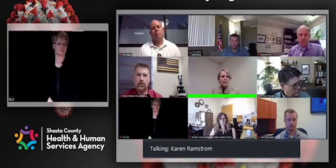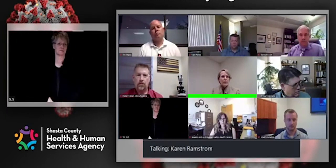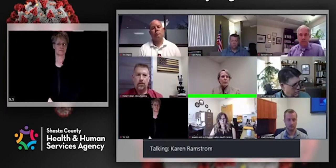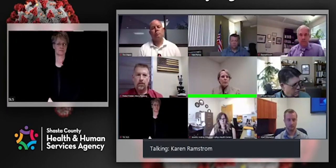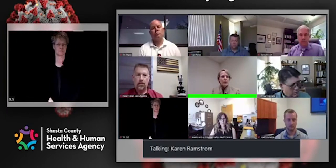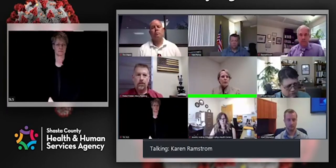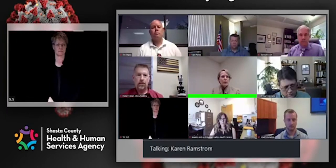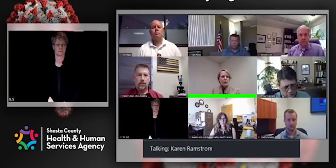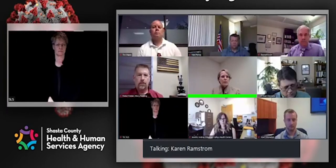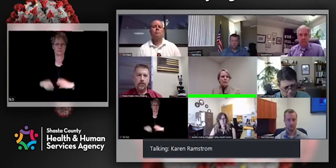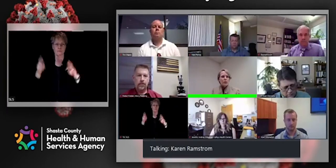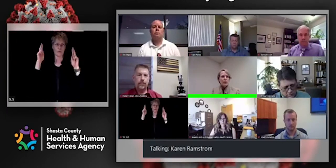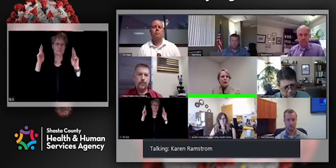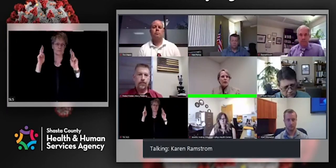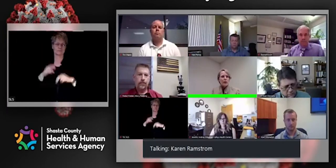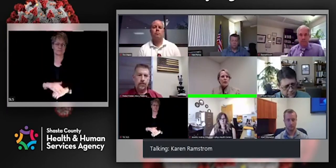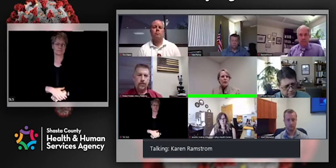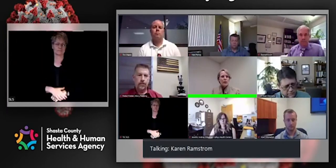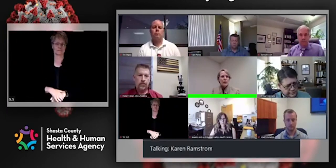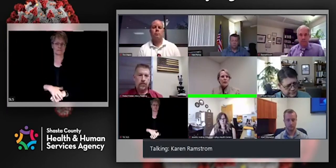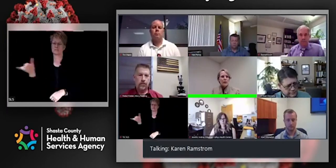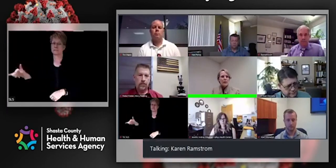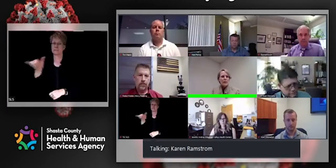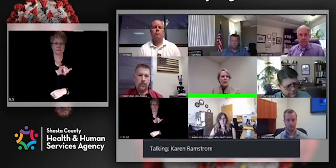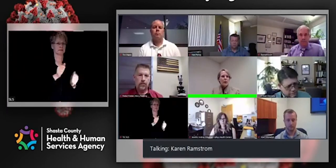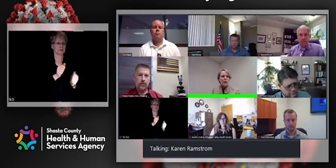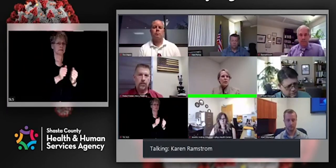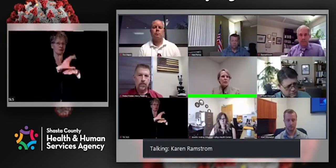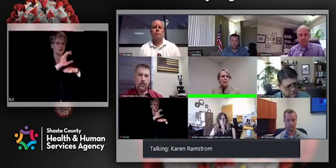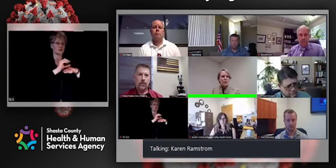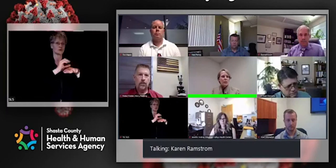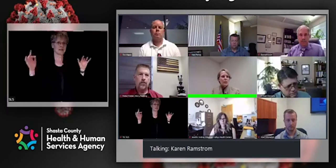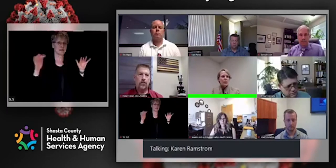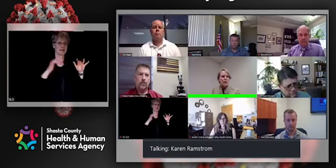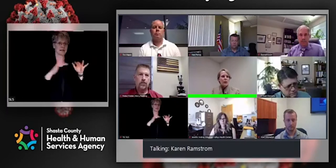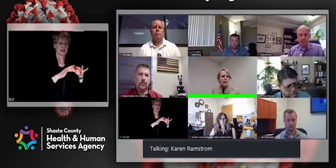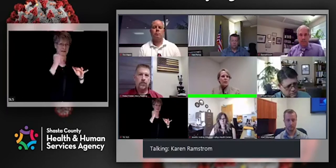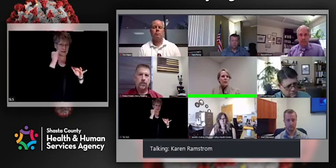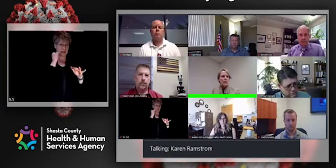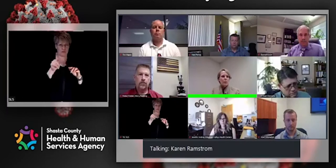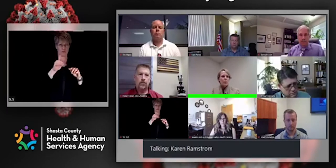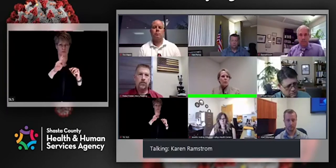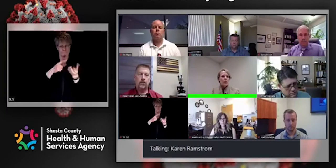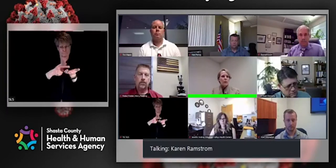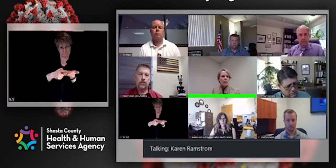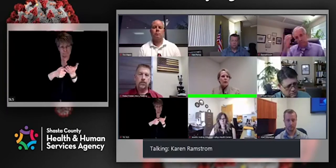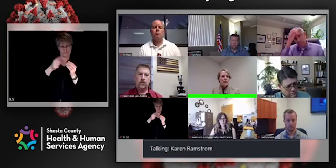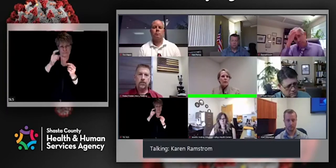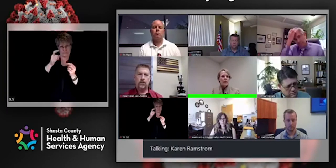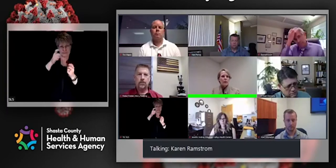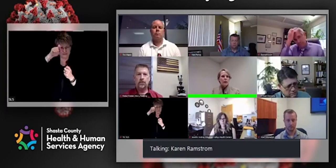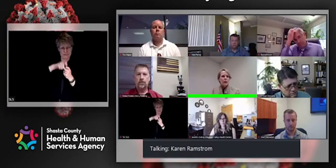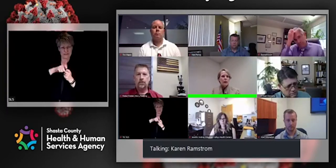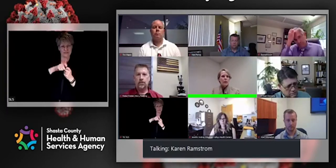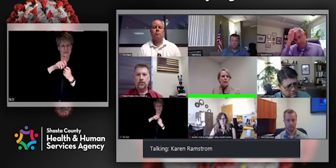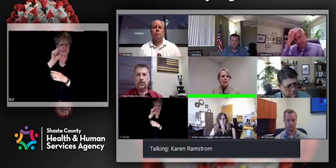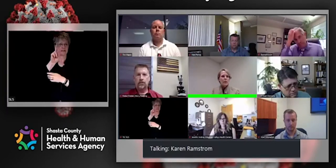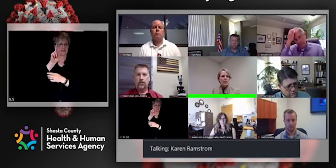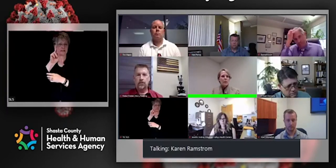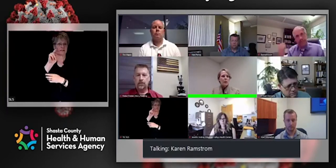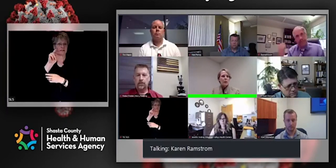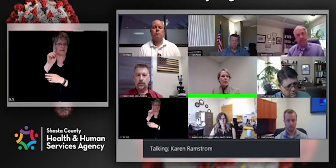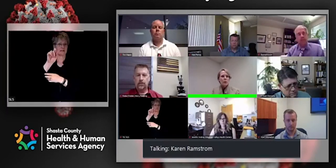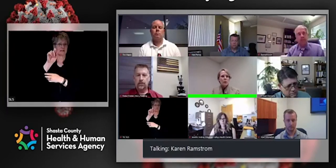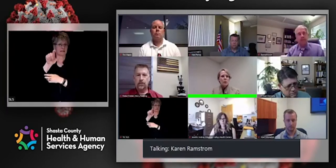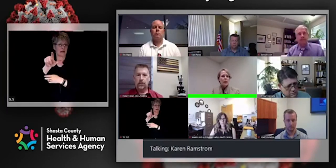And same, same with any types of church gatherings. If you're talking about the sundial bridge, that was neither of those. That was more of a gathering